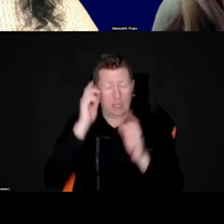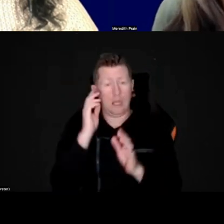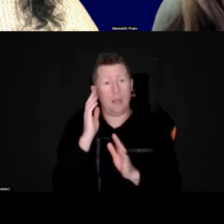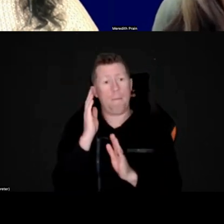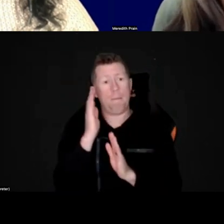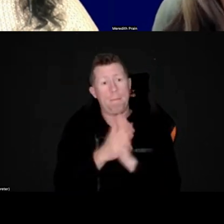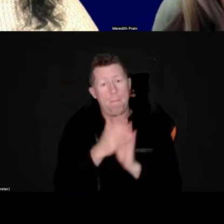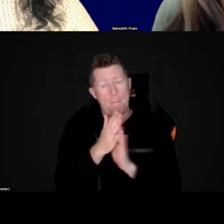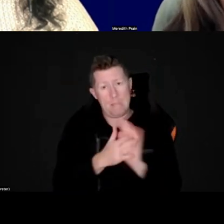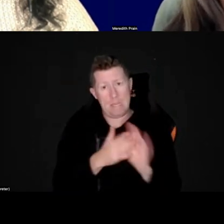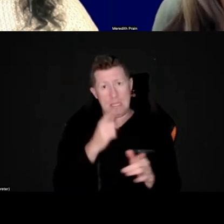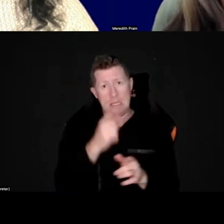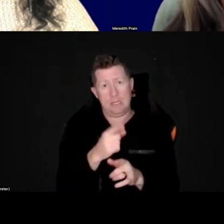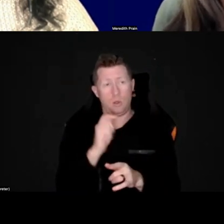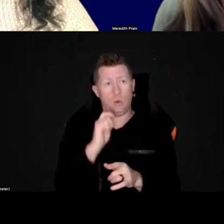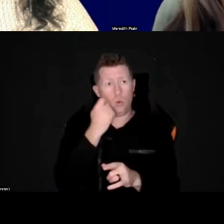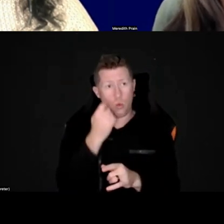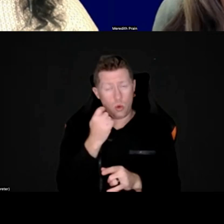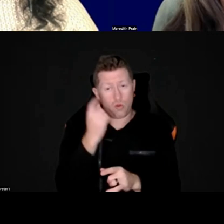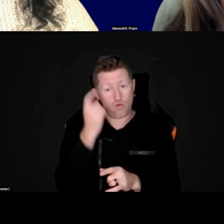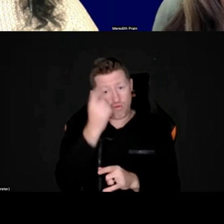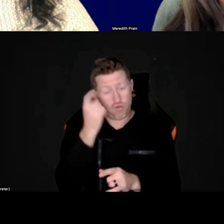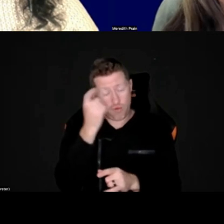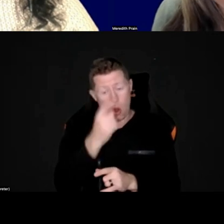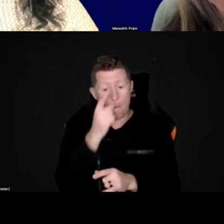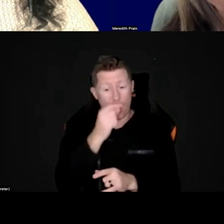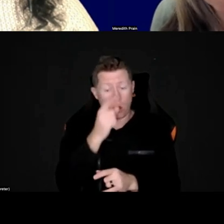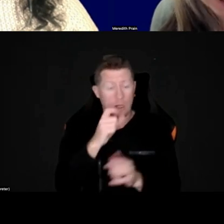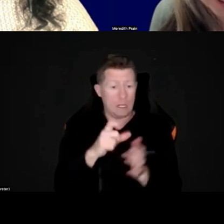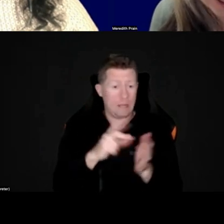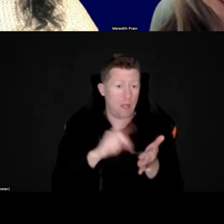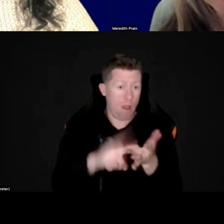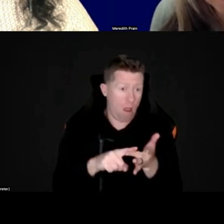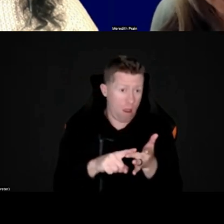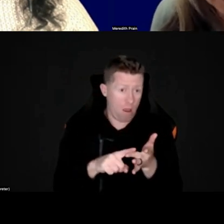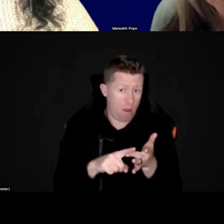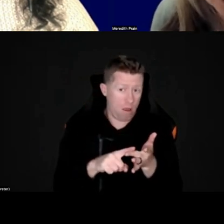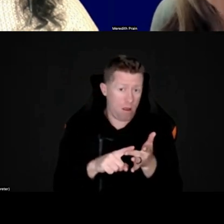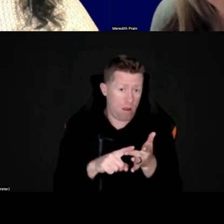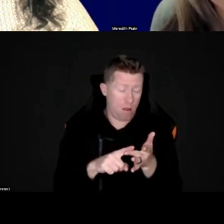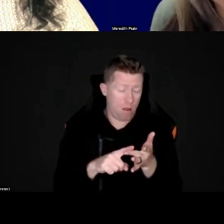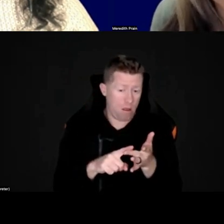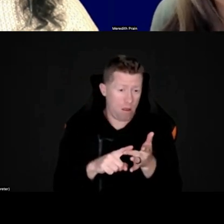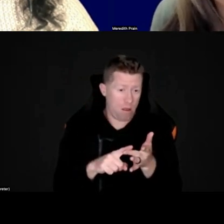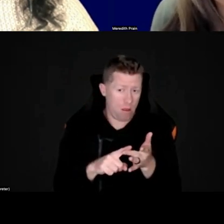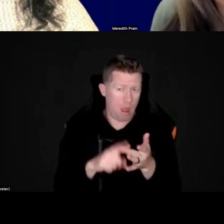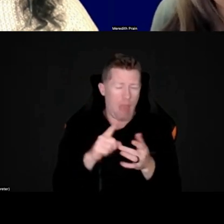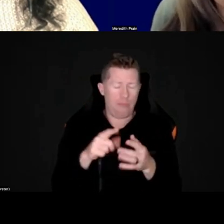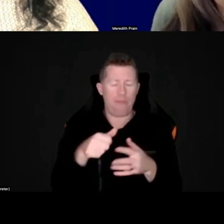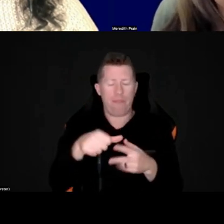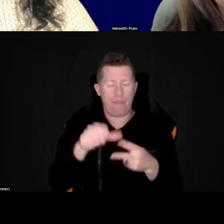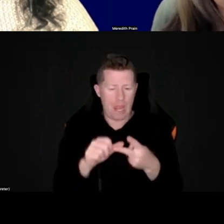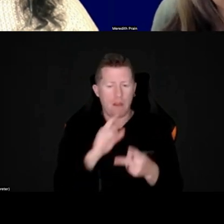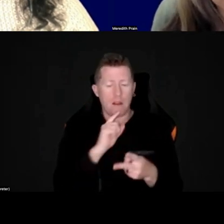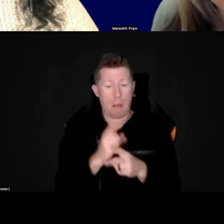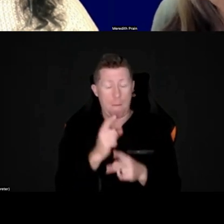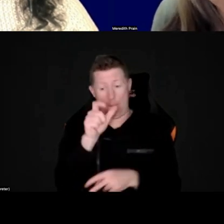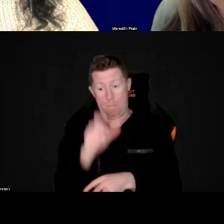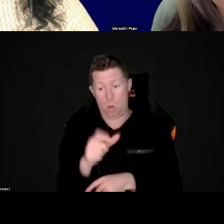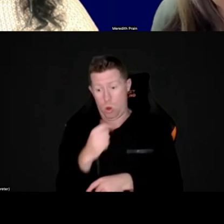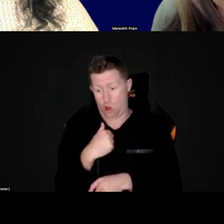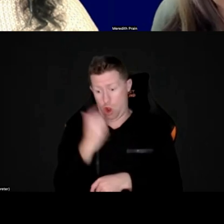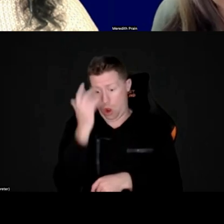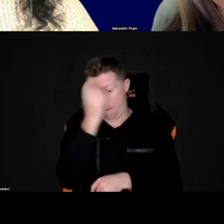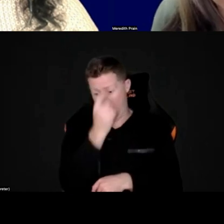you be inclined to investigate CBI? And then she goes on to say, the person I'm thinking of